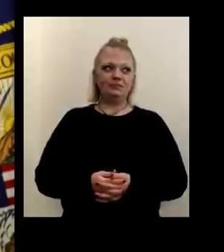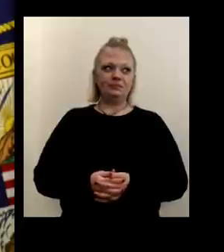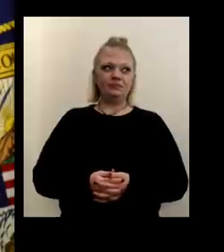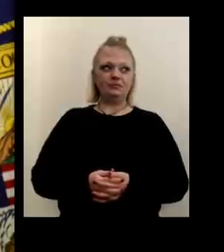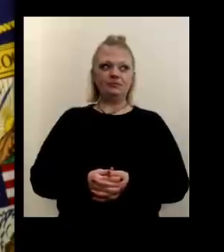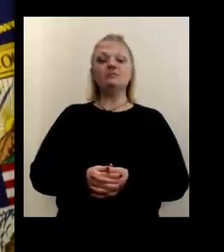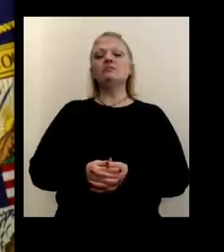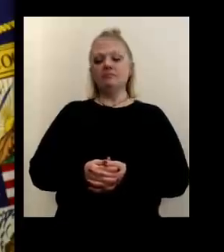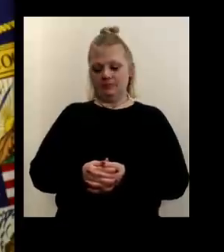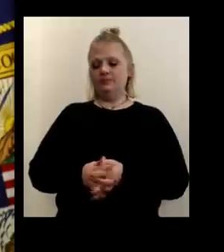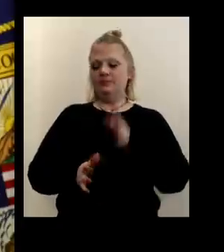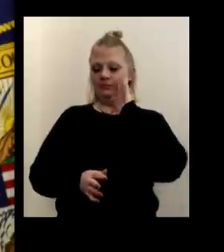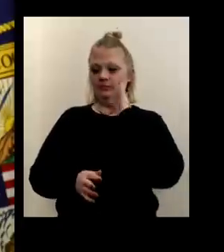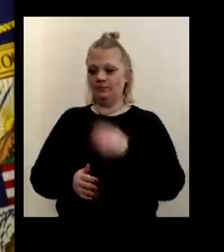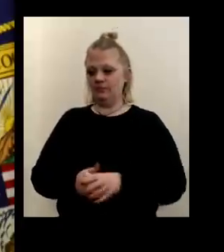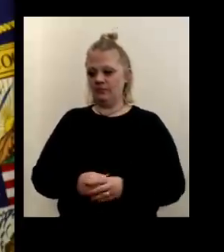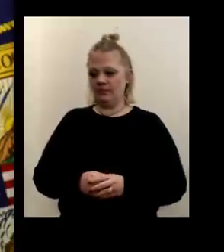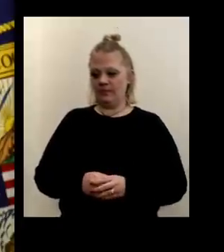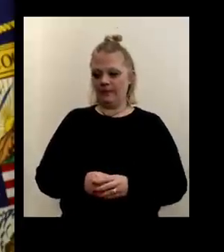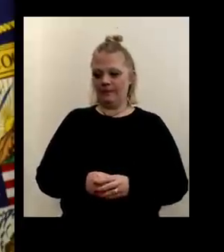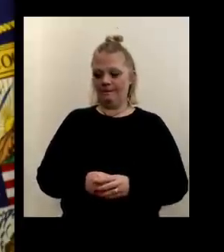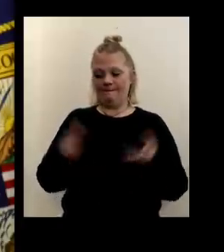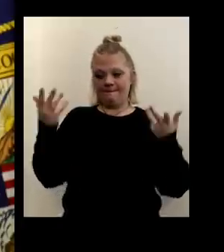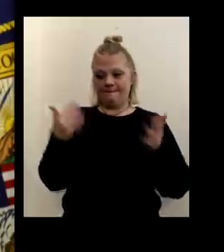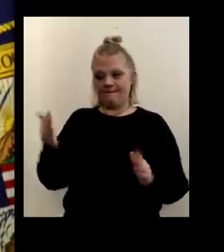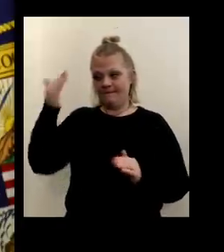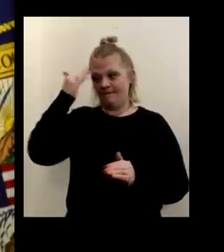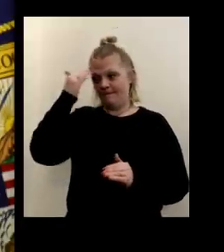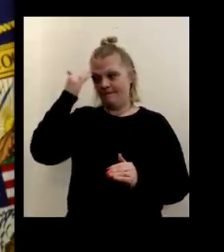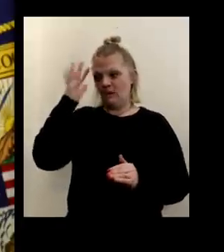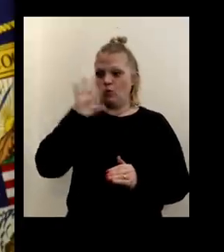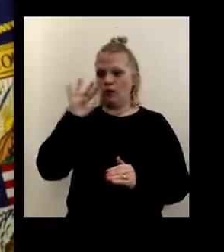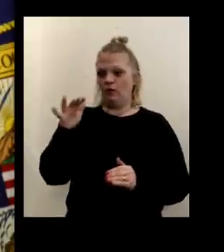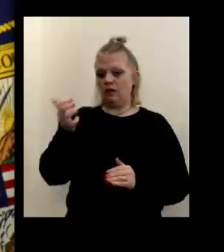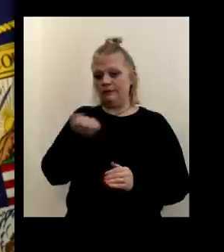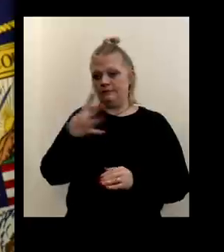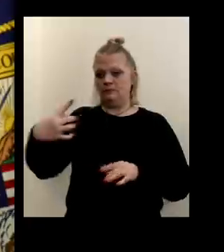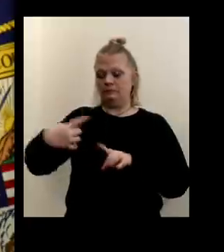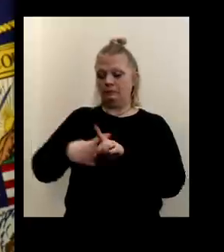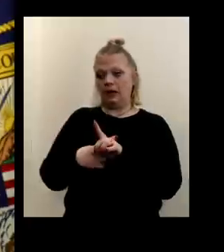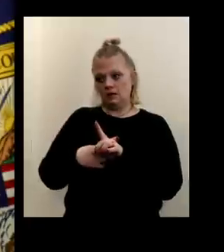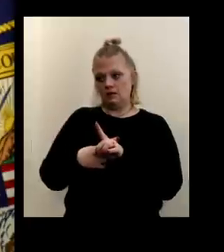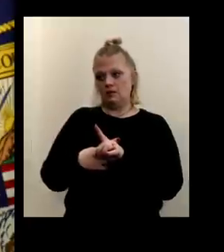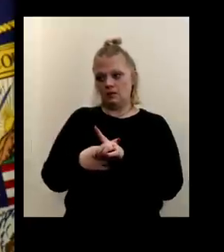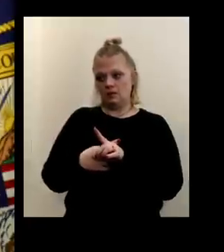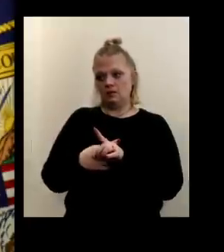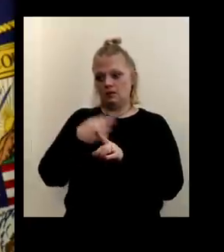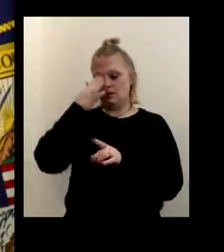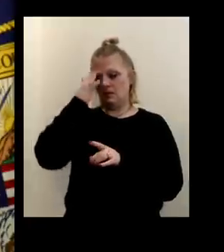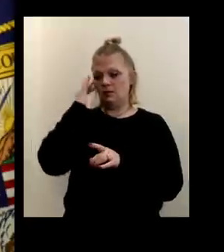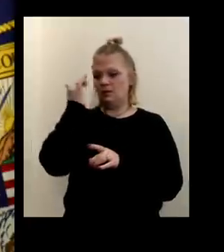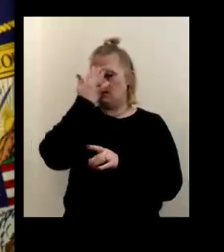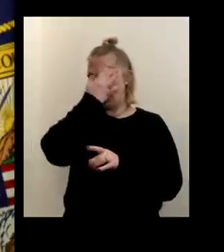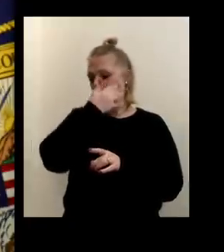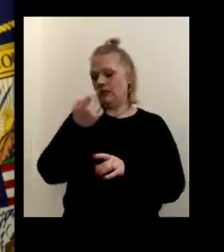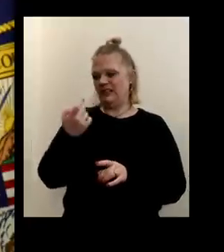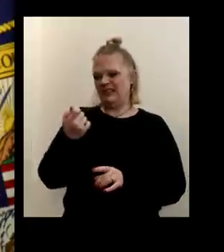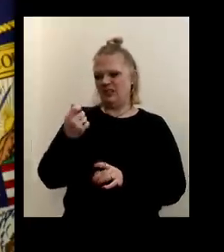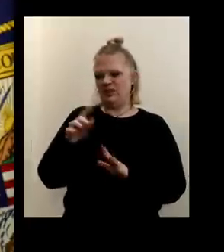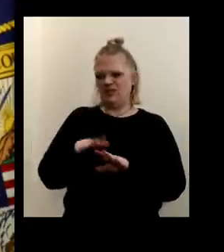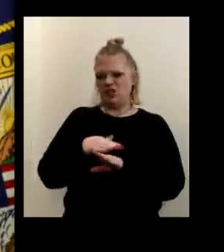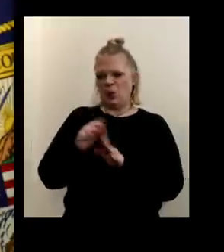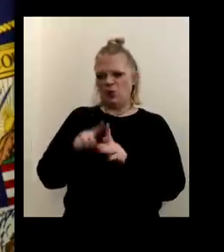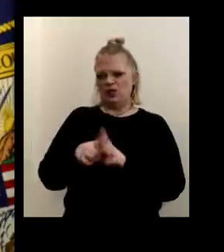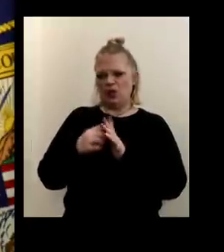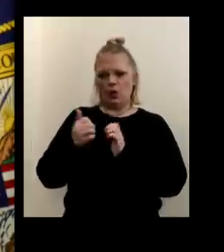Are you there? Um, knowing that this is going to take months, um, but we got off to a little bit of a close start, uh,